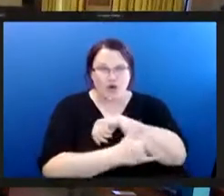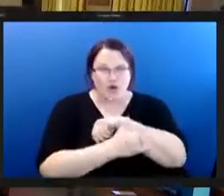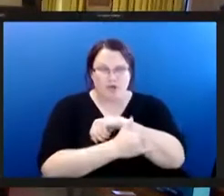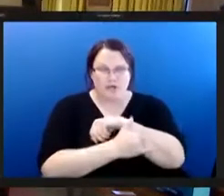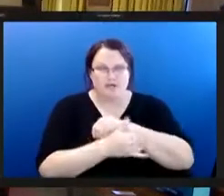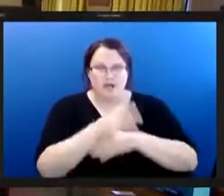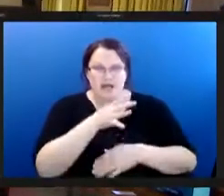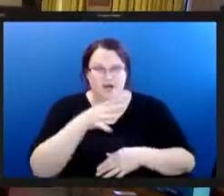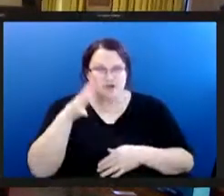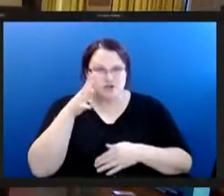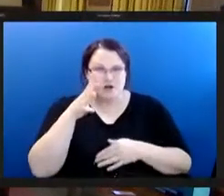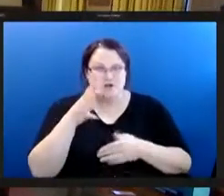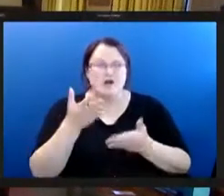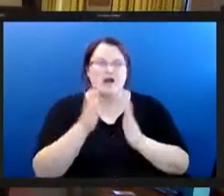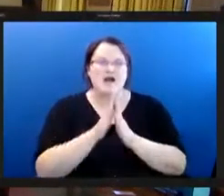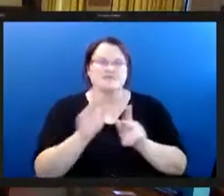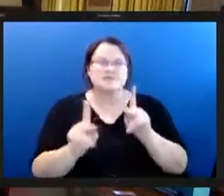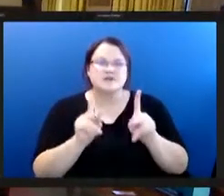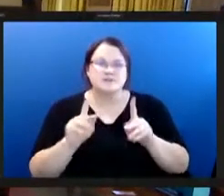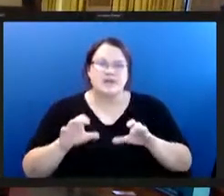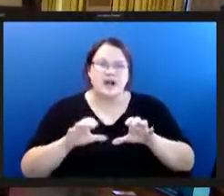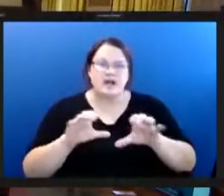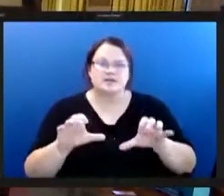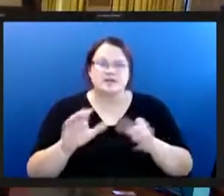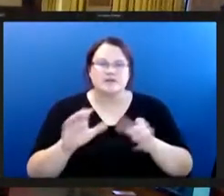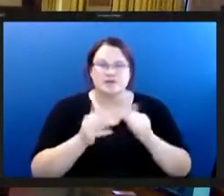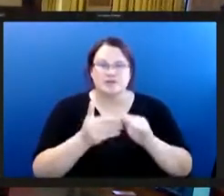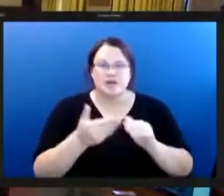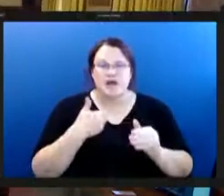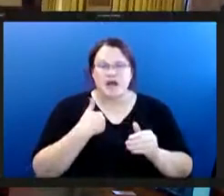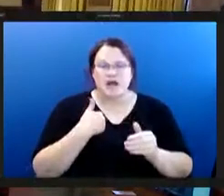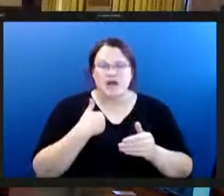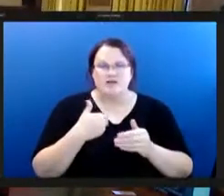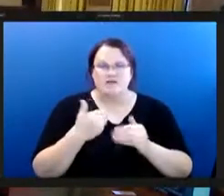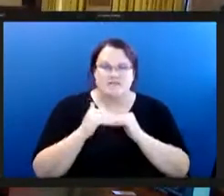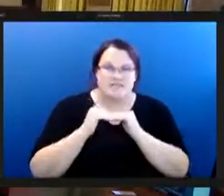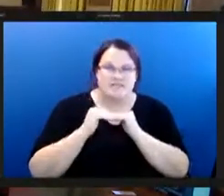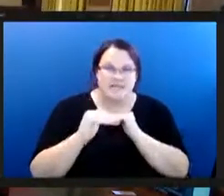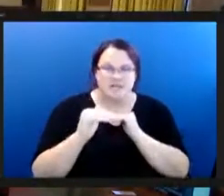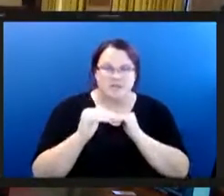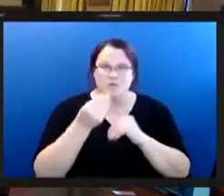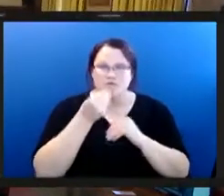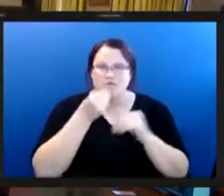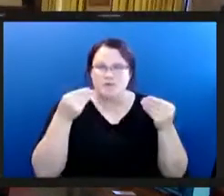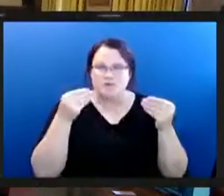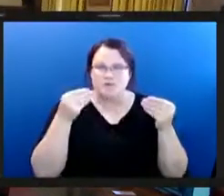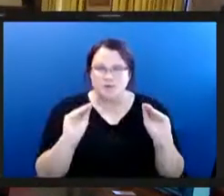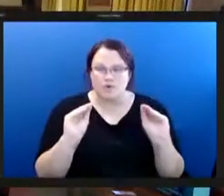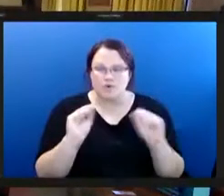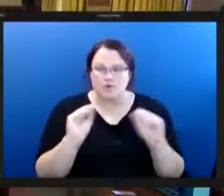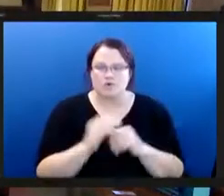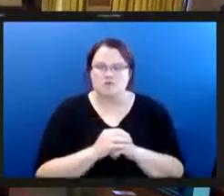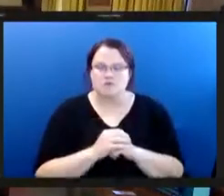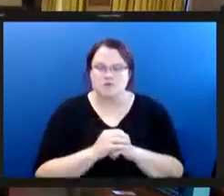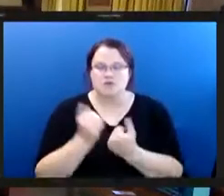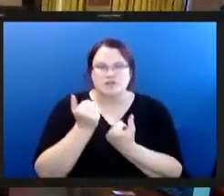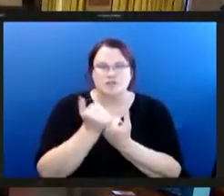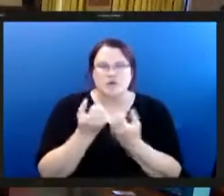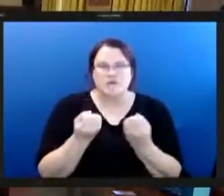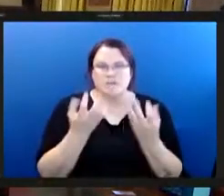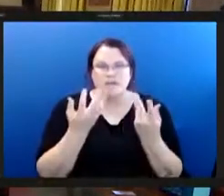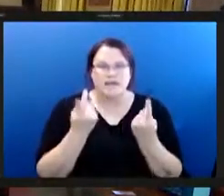active in their communities and have sustainable food and grocery stores and to support the many efforts